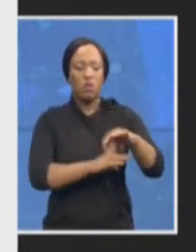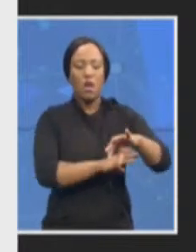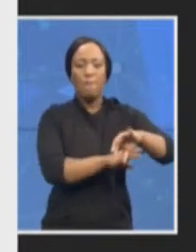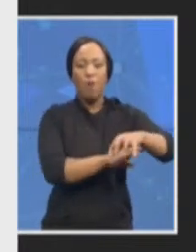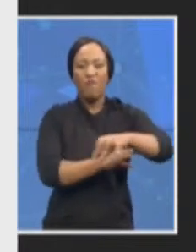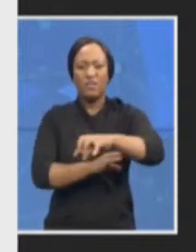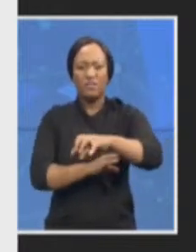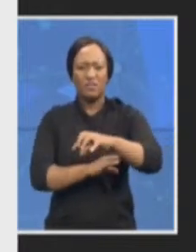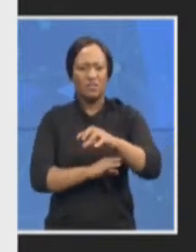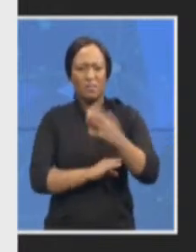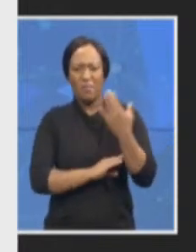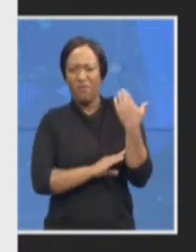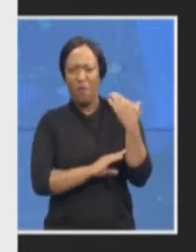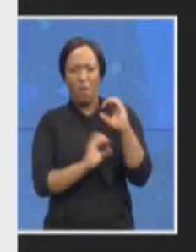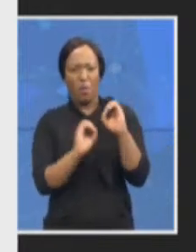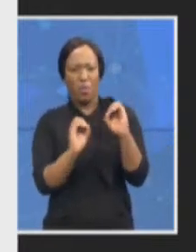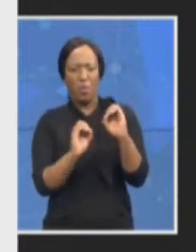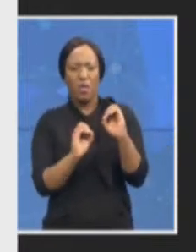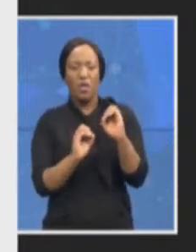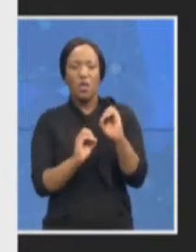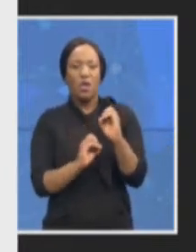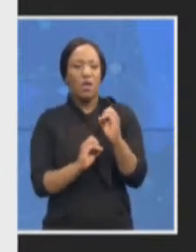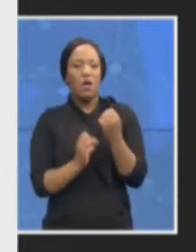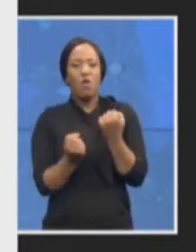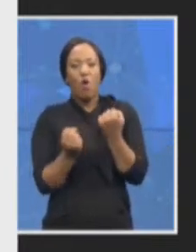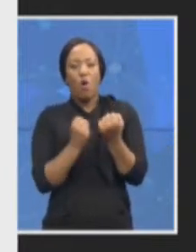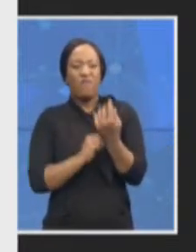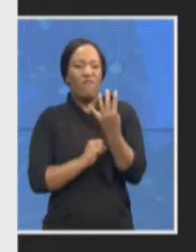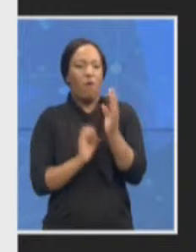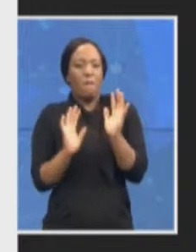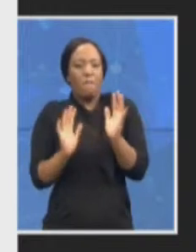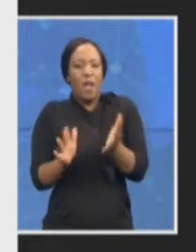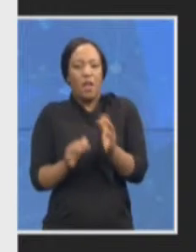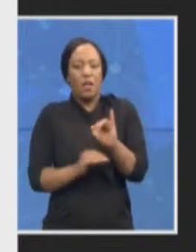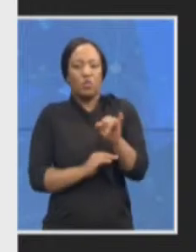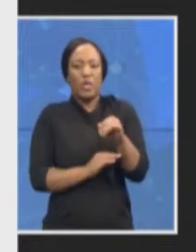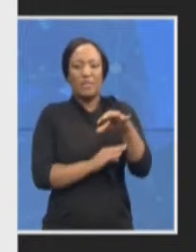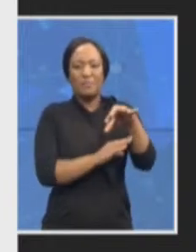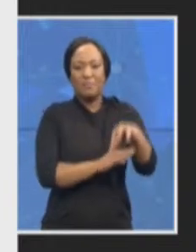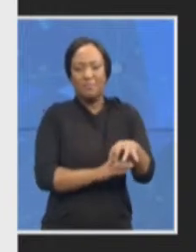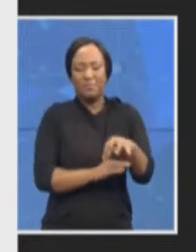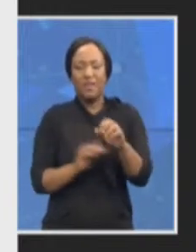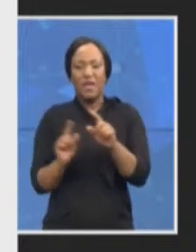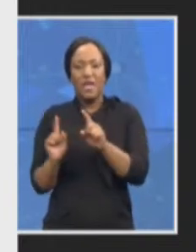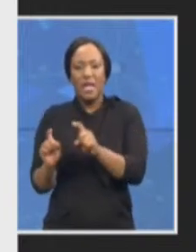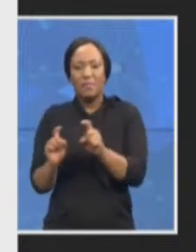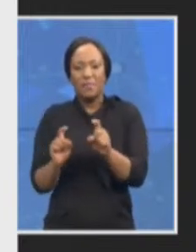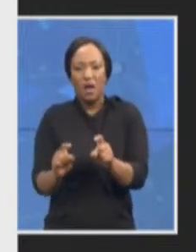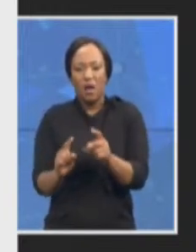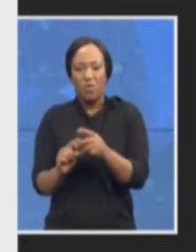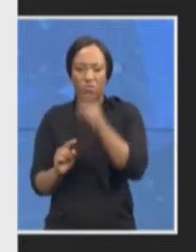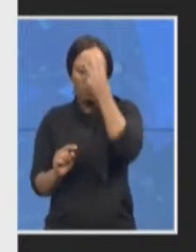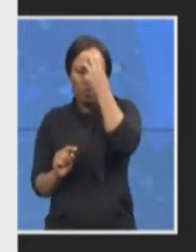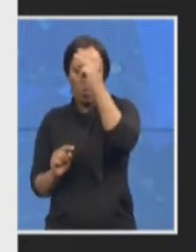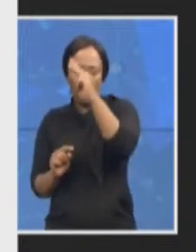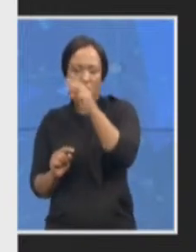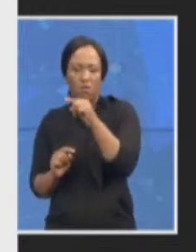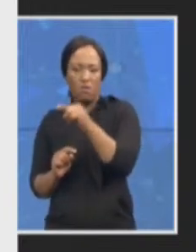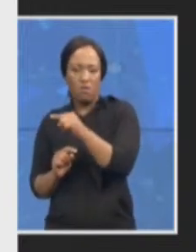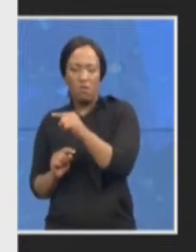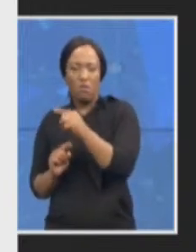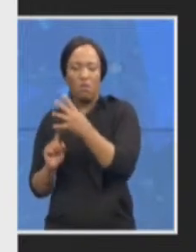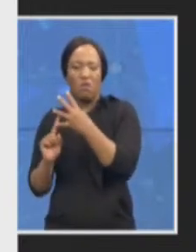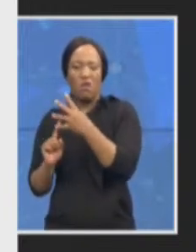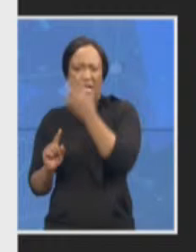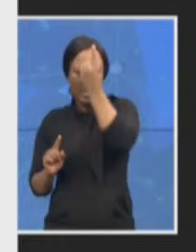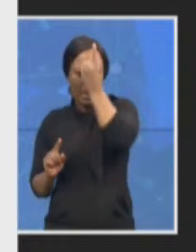Johannesburg Cape Town Pretoria and then we included Durban Eastern Cape but